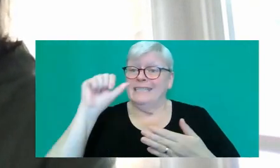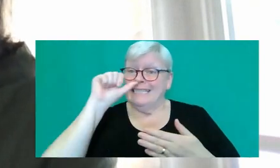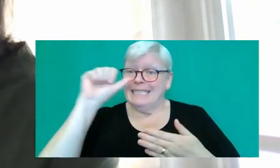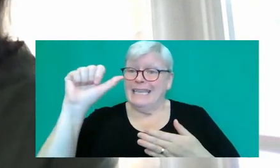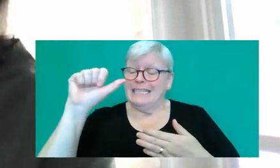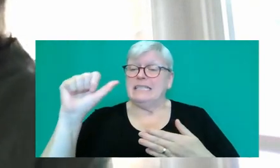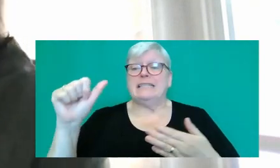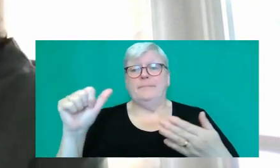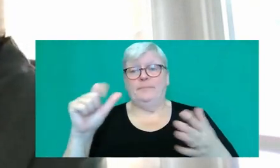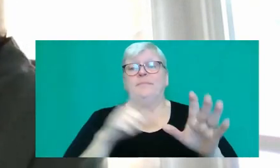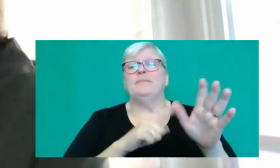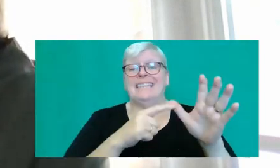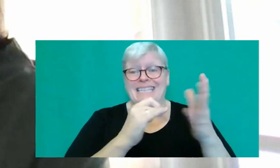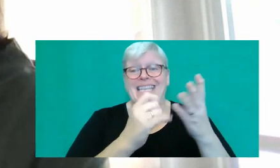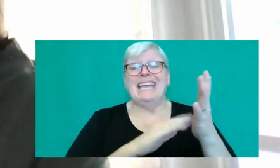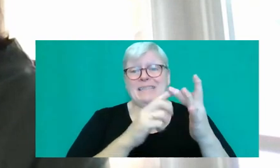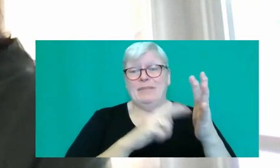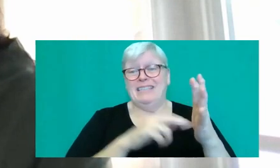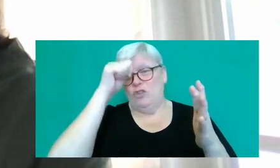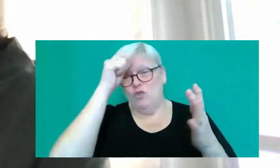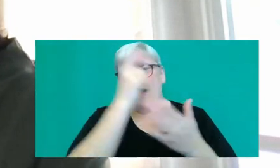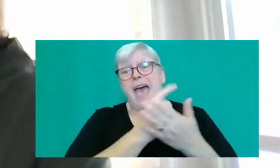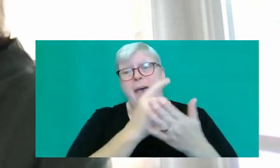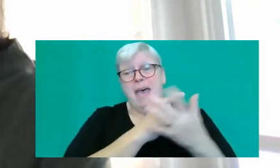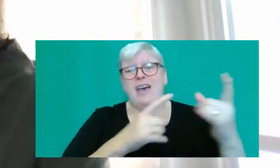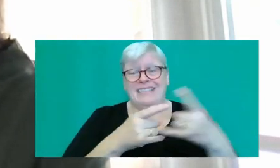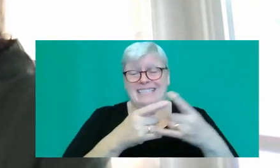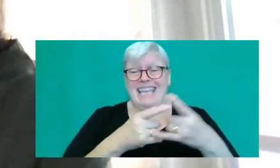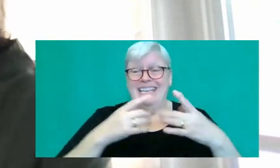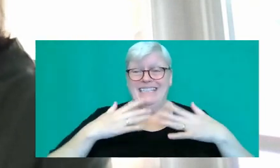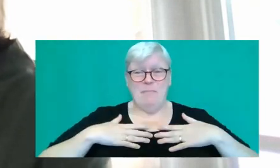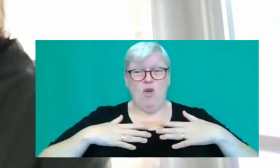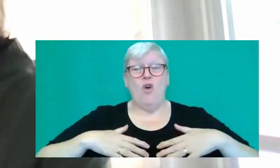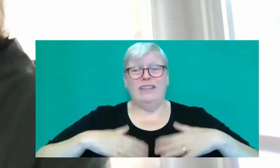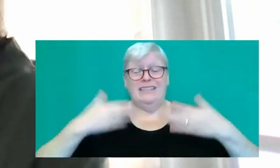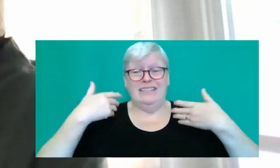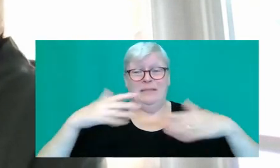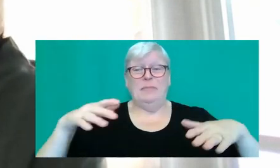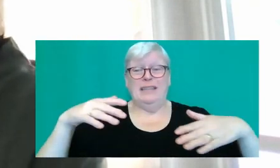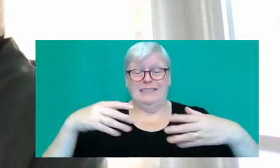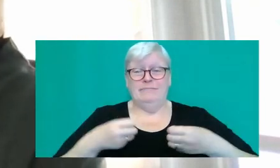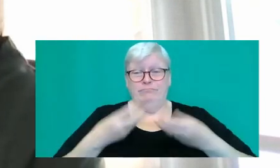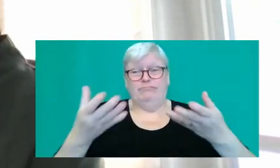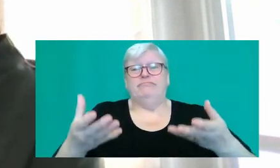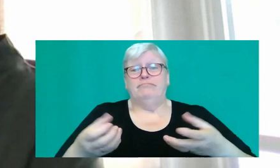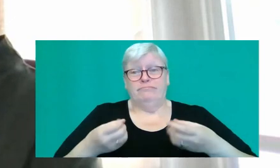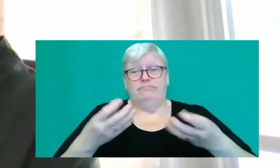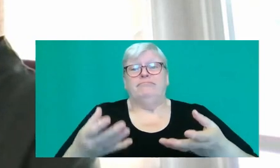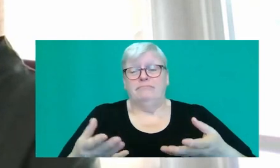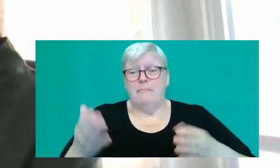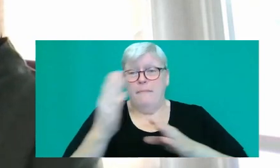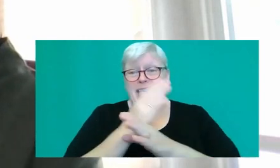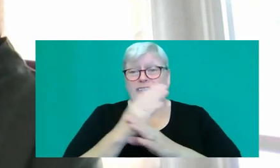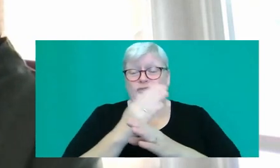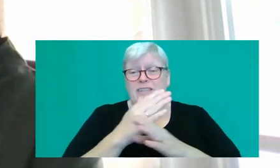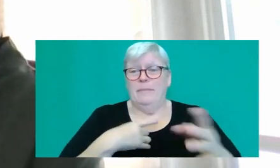Yasmin knew all about sex. The human body had long since yielded its mysteries. She had slept